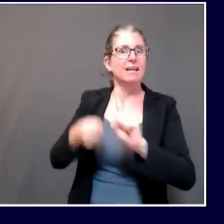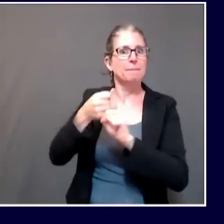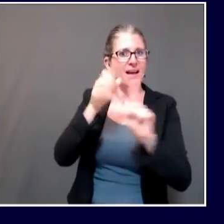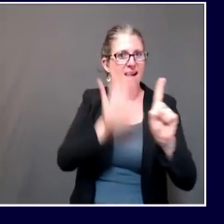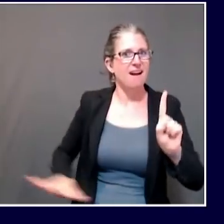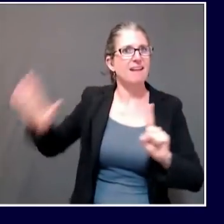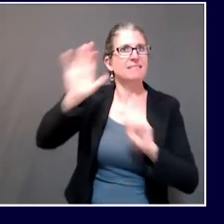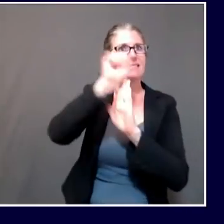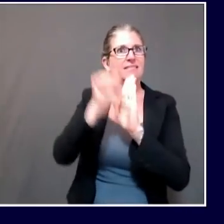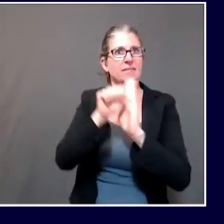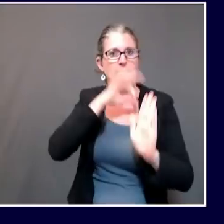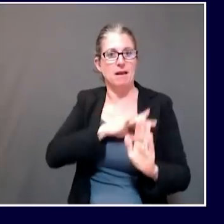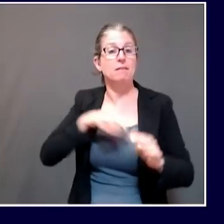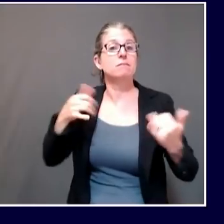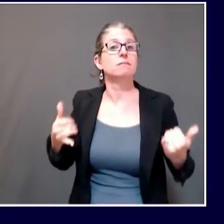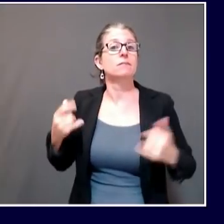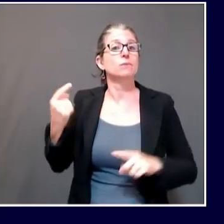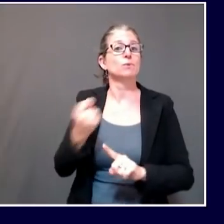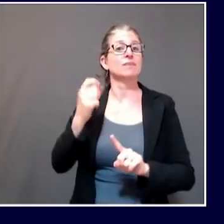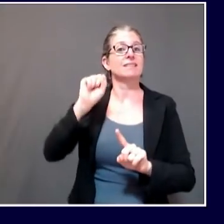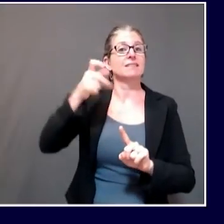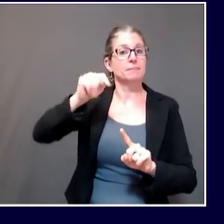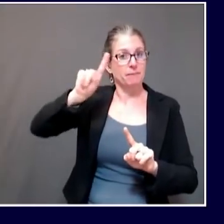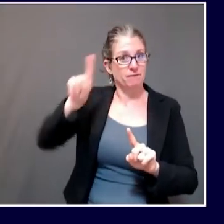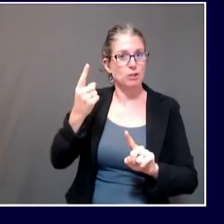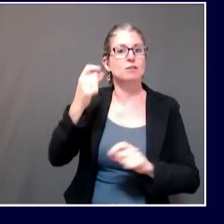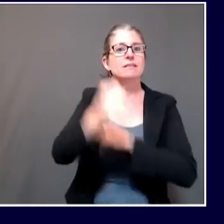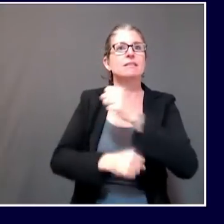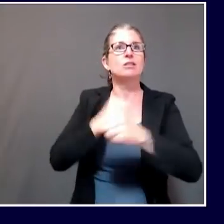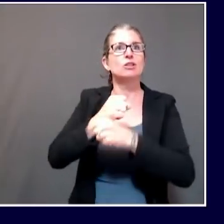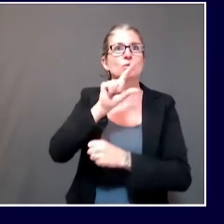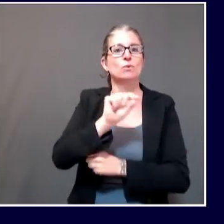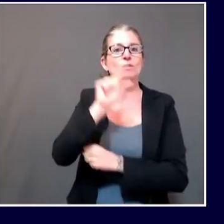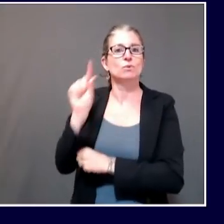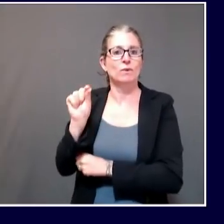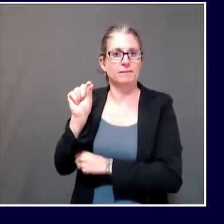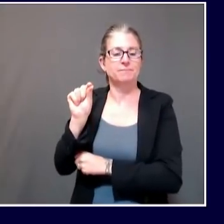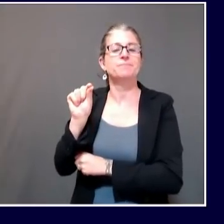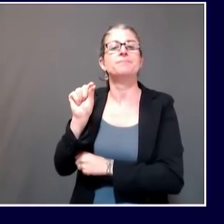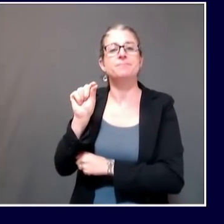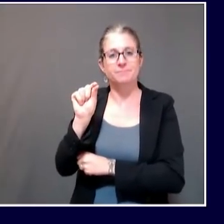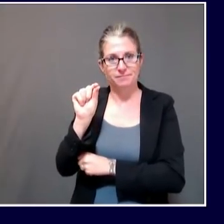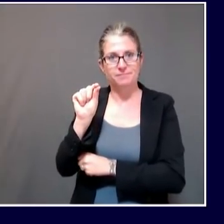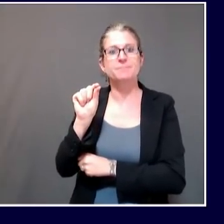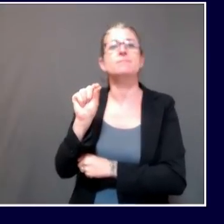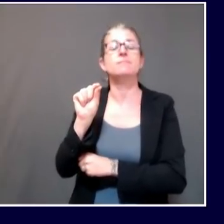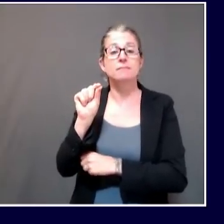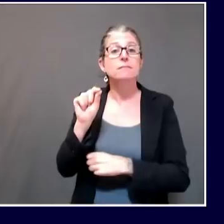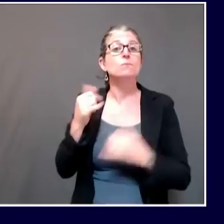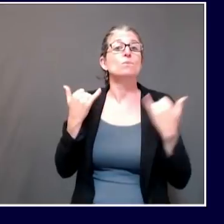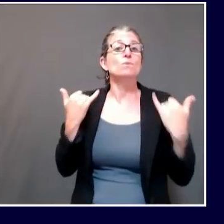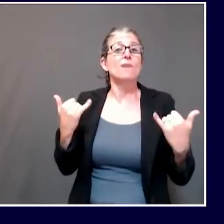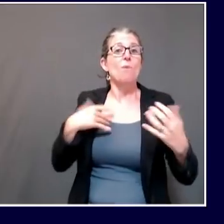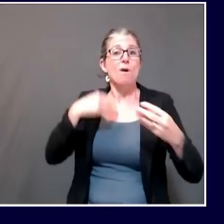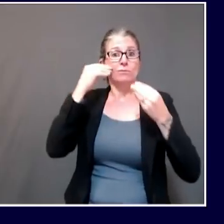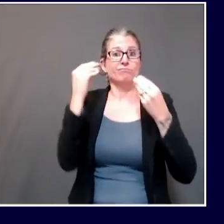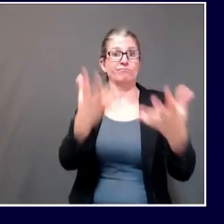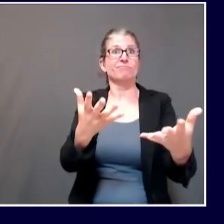September 1st, 2020. Right now, in the state of Maine, there are 4